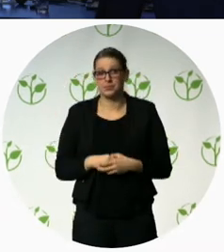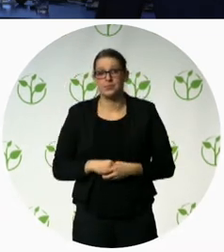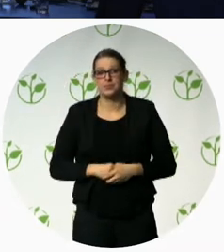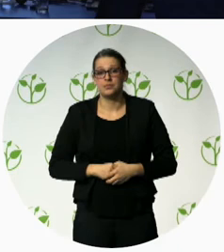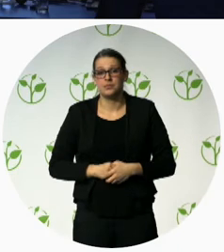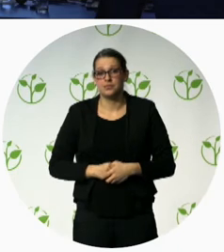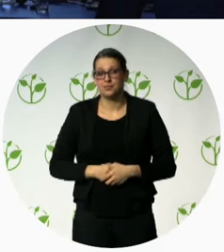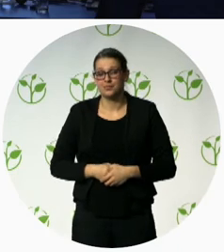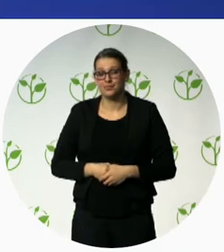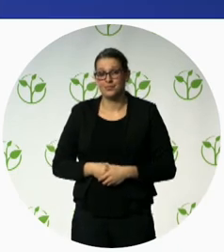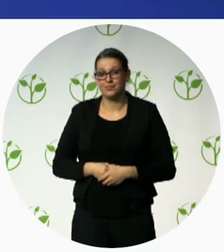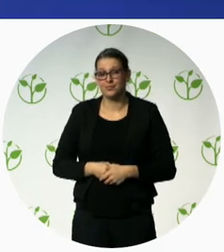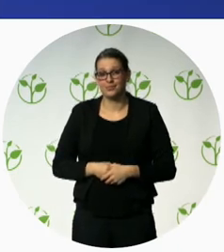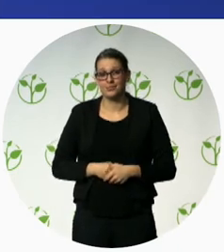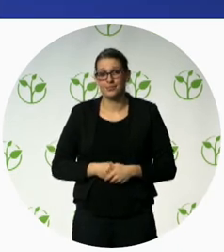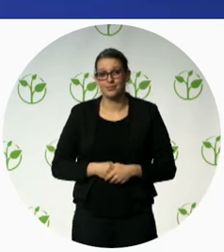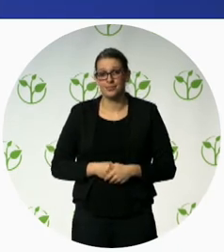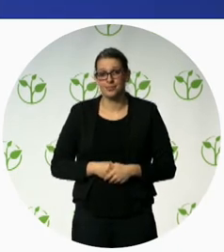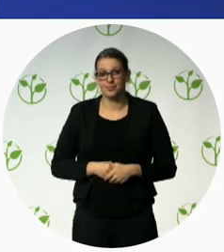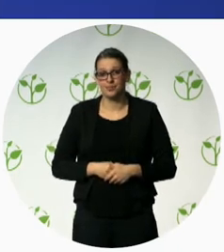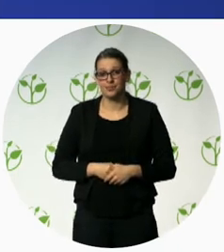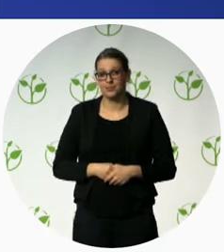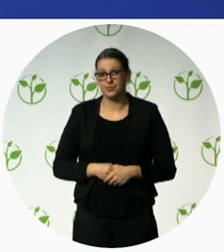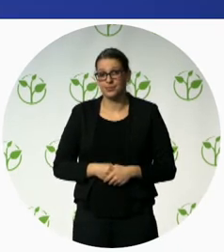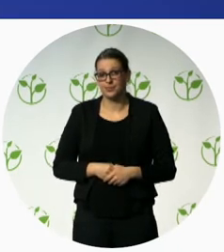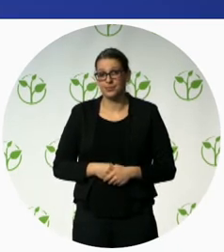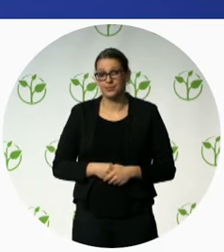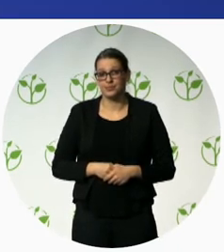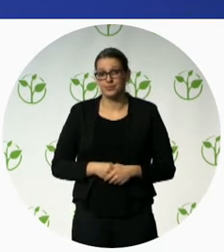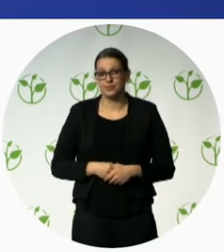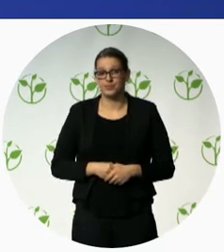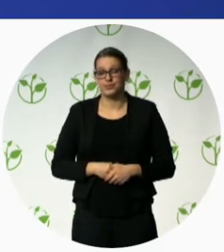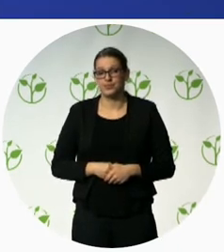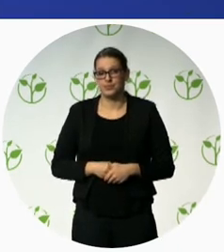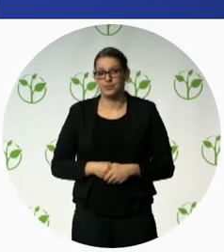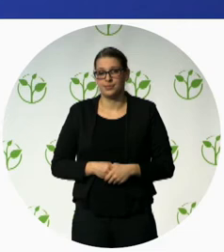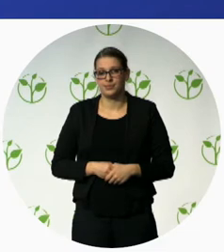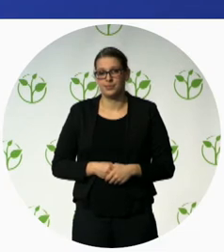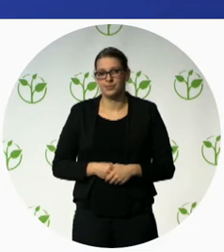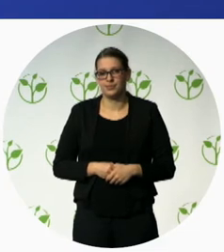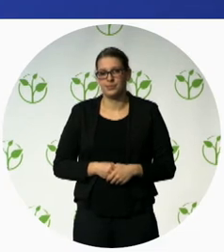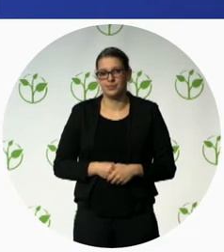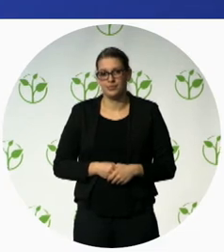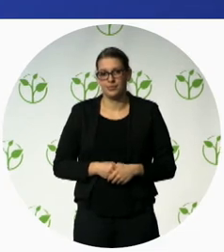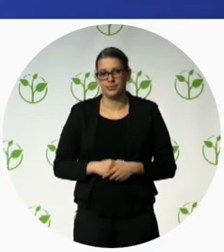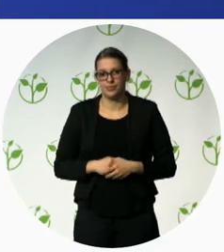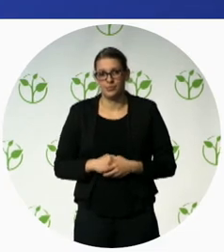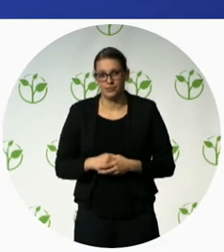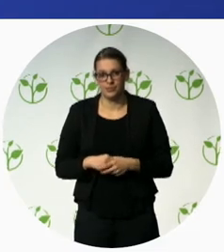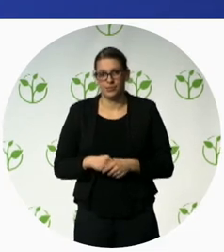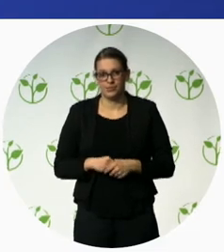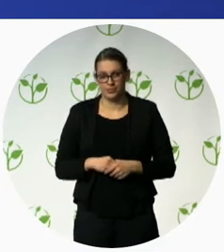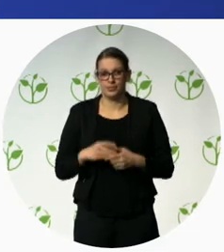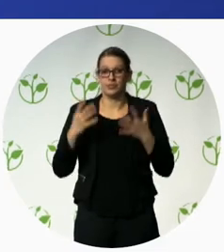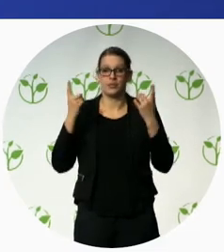be able to monitor children before the age of five years because early detection